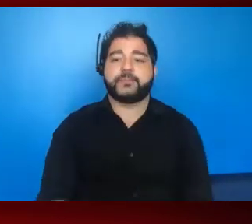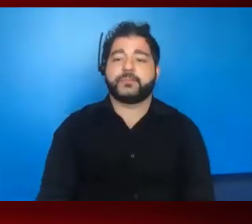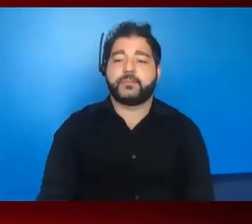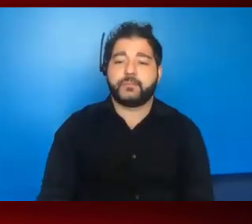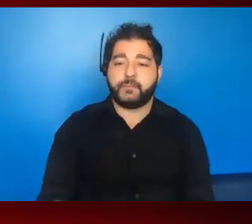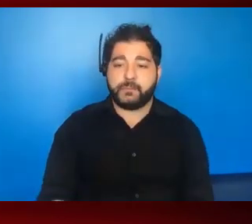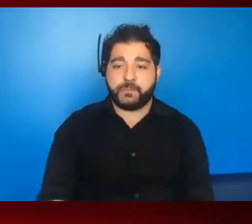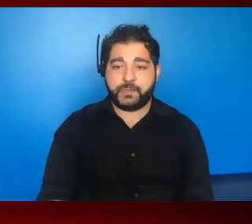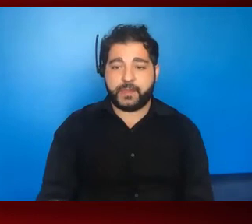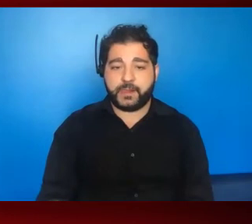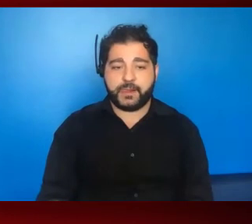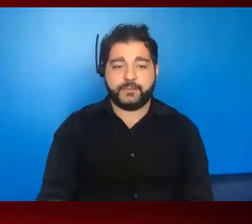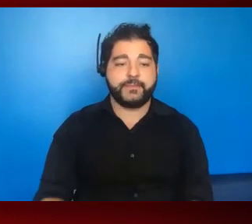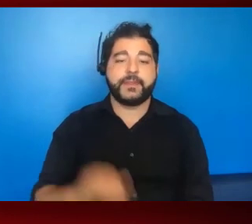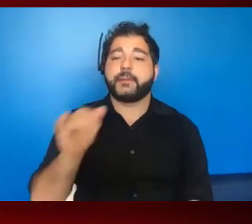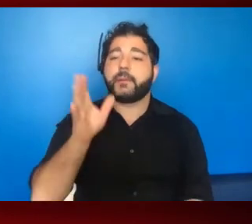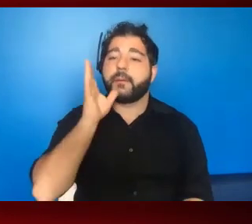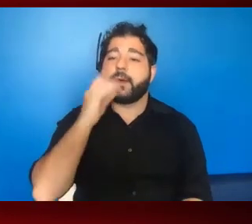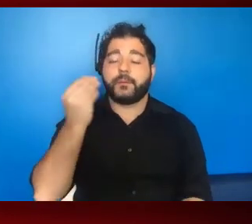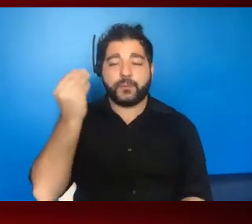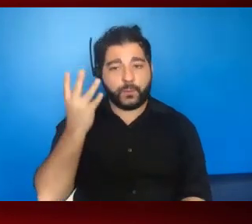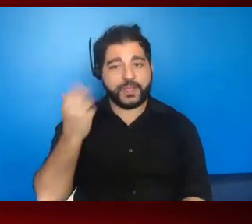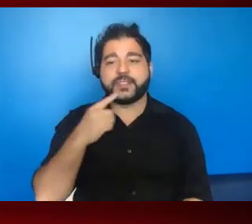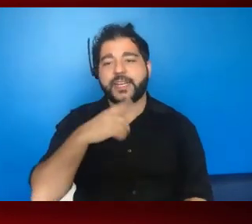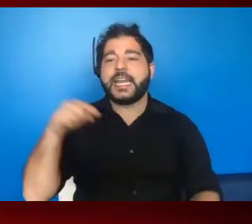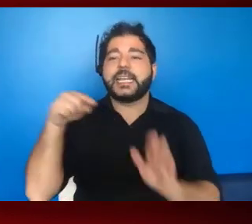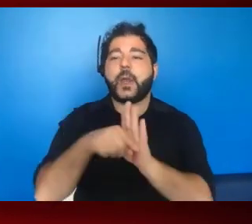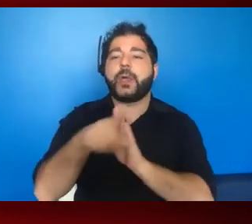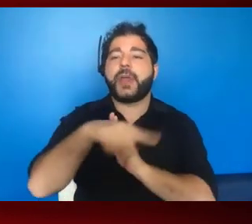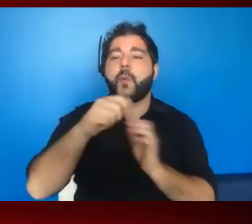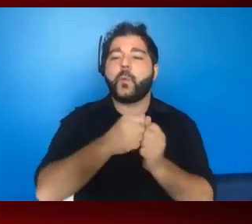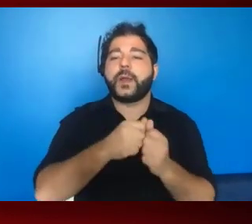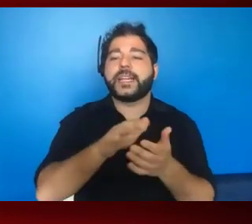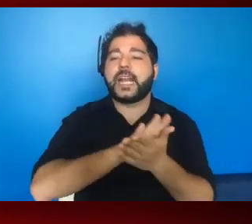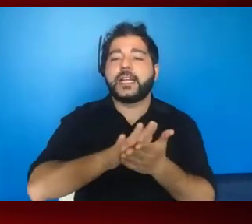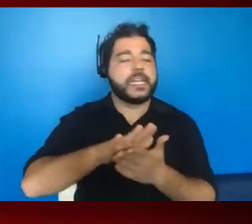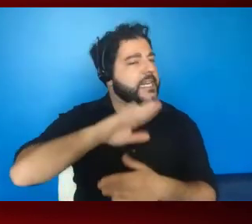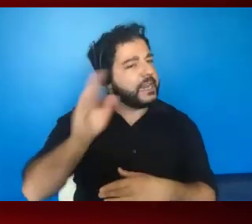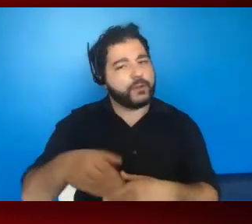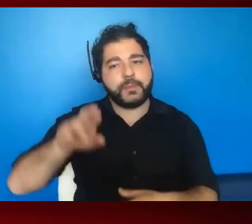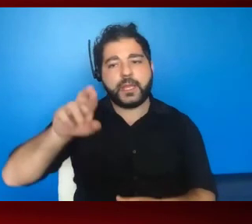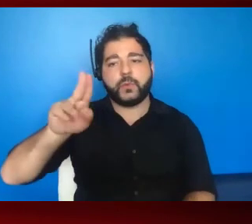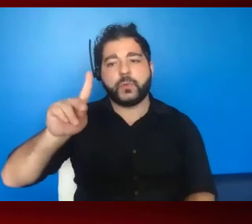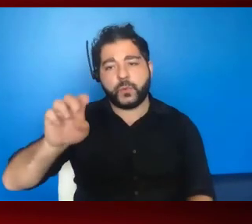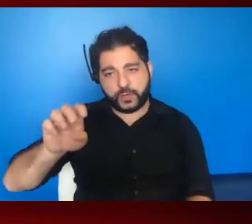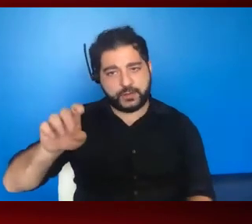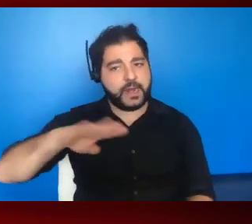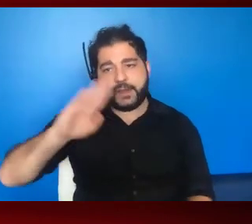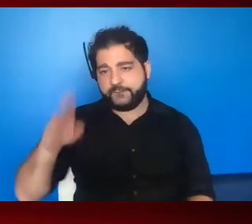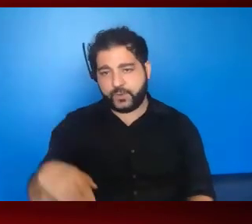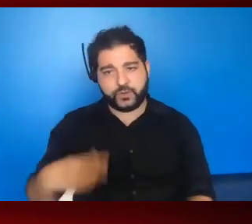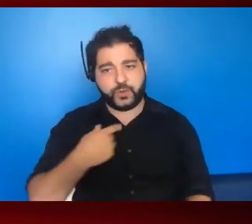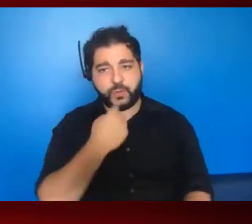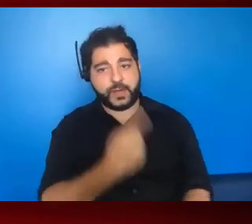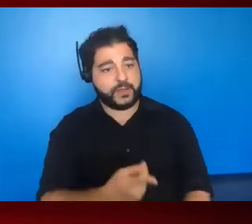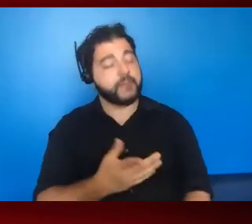My, like my mother used to tell me, kill them with kindness. You never want to be rude in kind. You want to tell